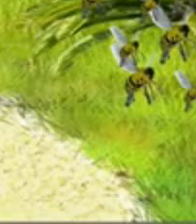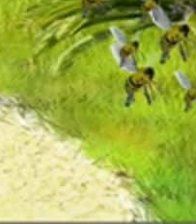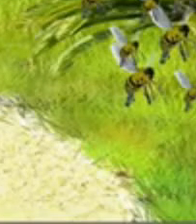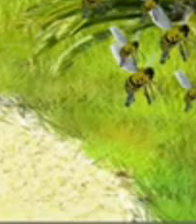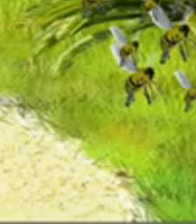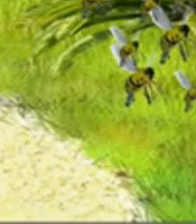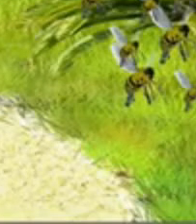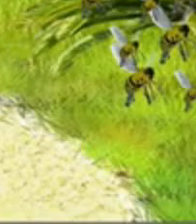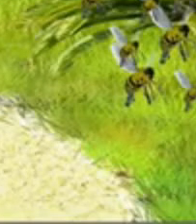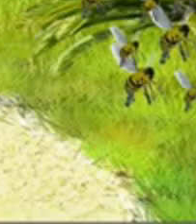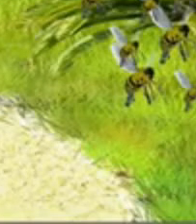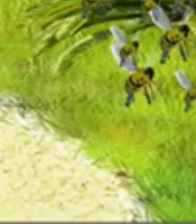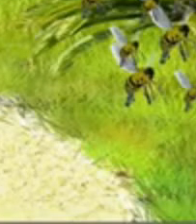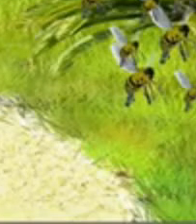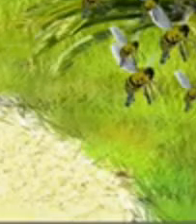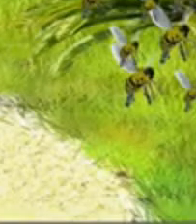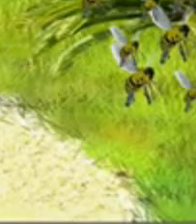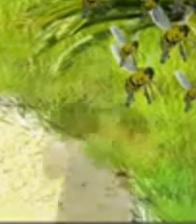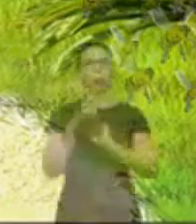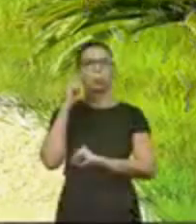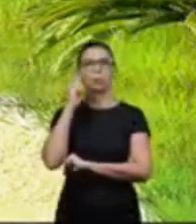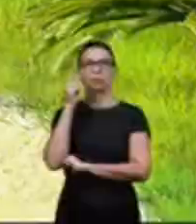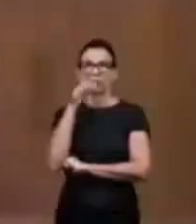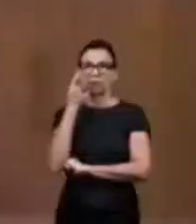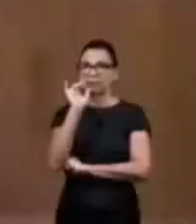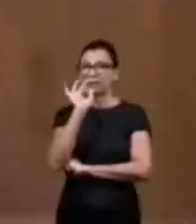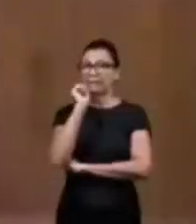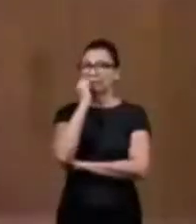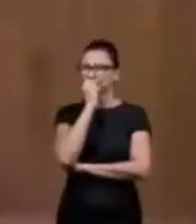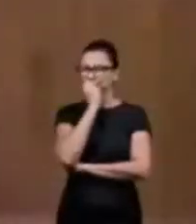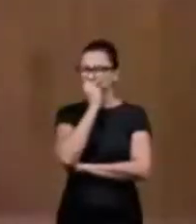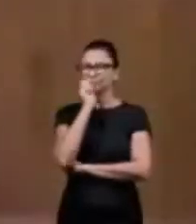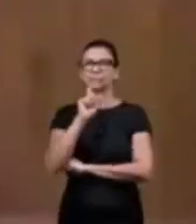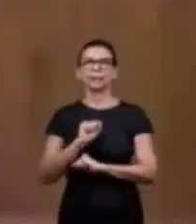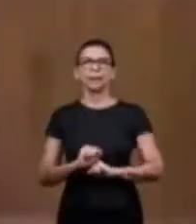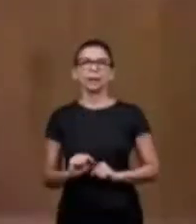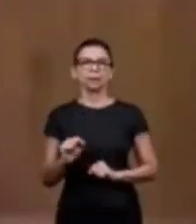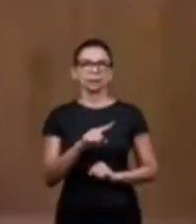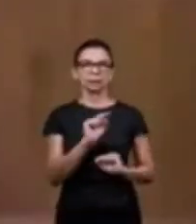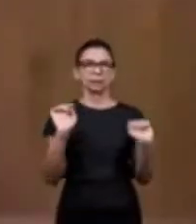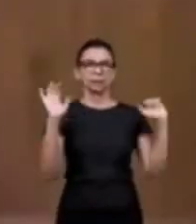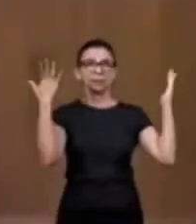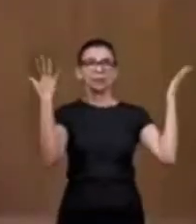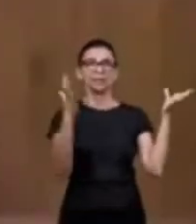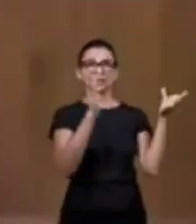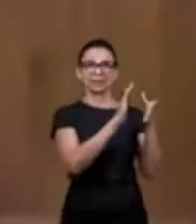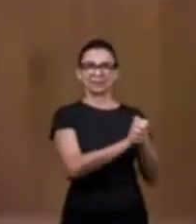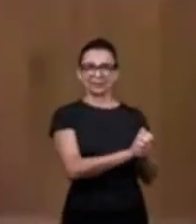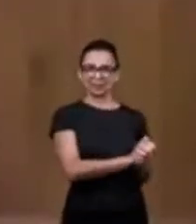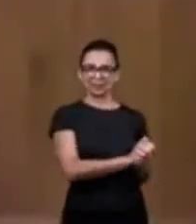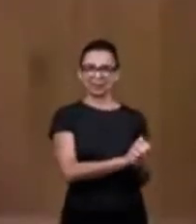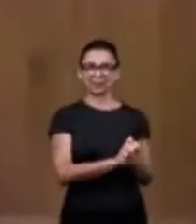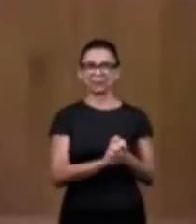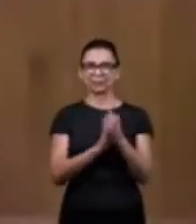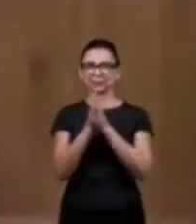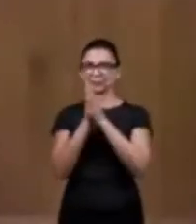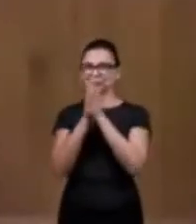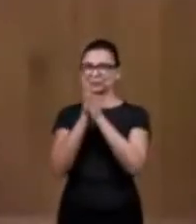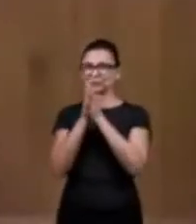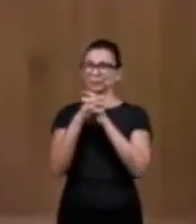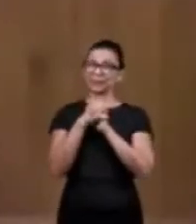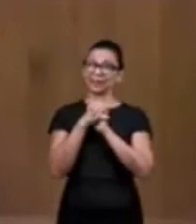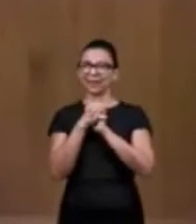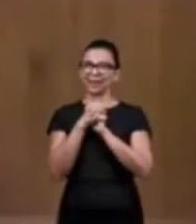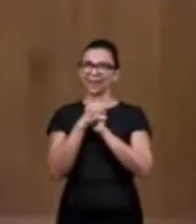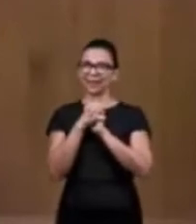and samson still didn't say anything to anybody about where that honey came from so on the day of the wedding